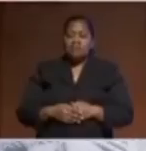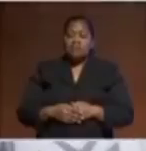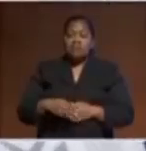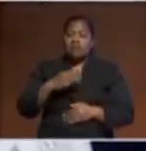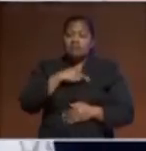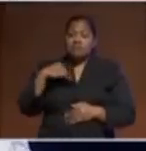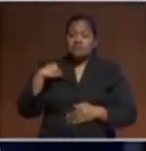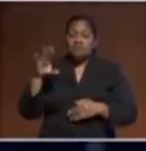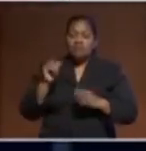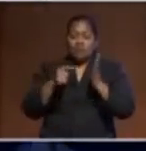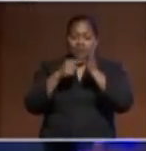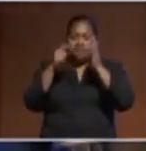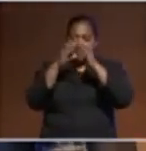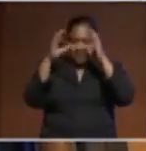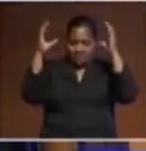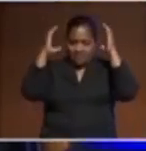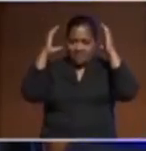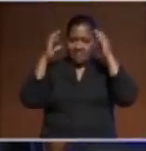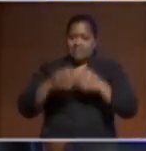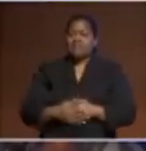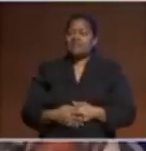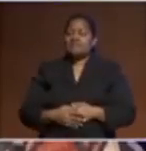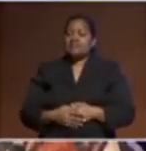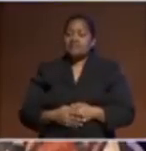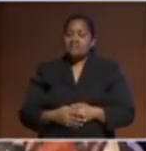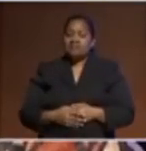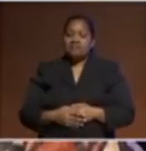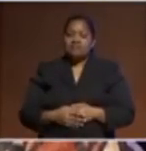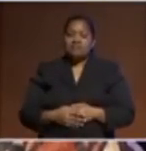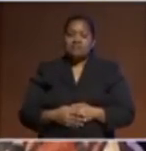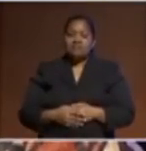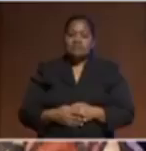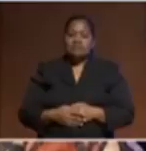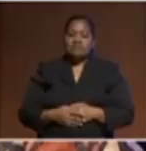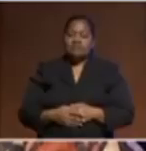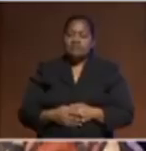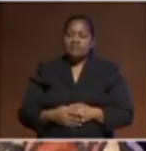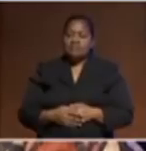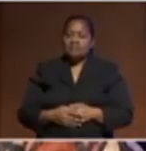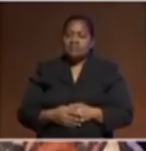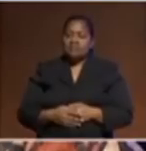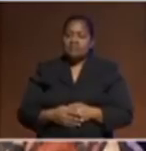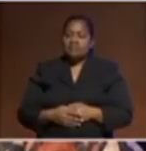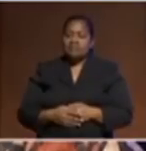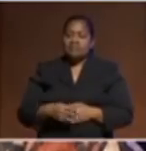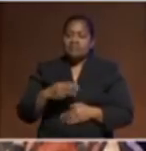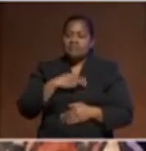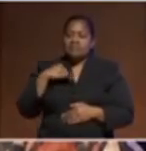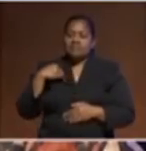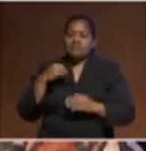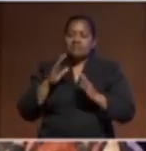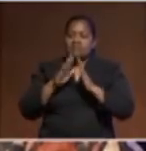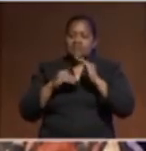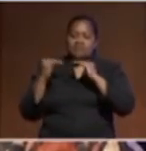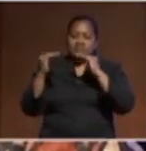Communications and Foreign Affairs of Tuvalu. Notwithstanding that Simon and I were